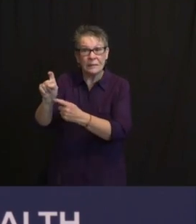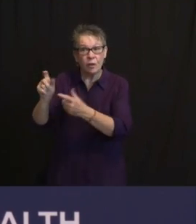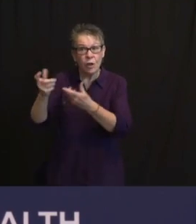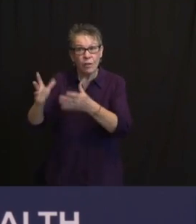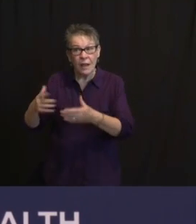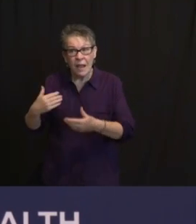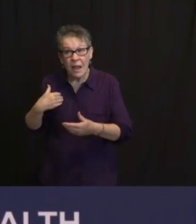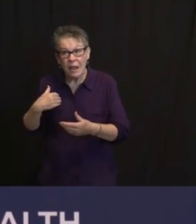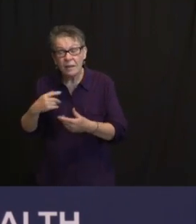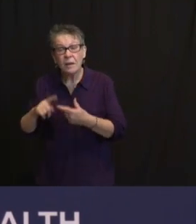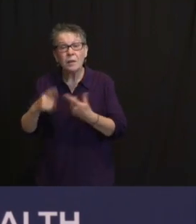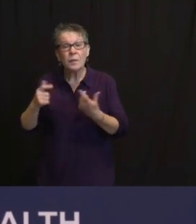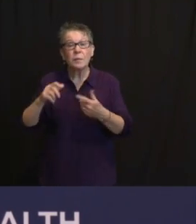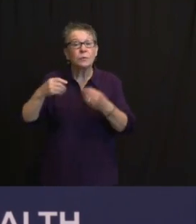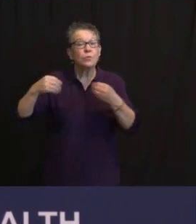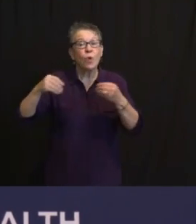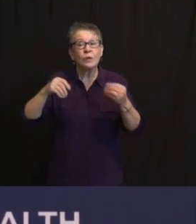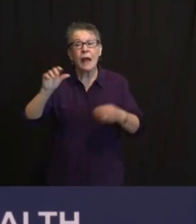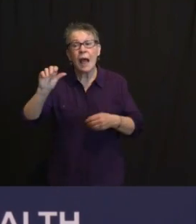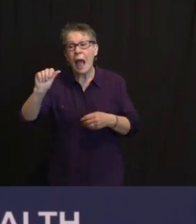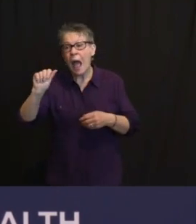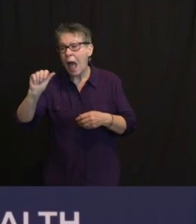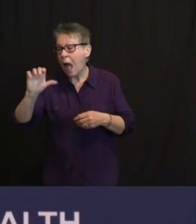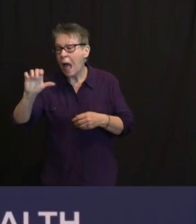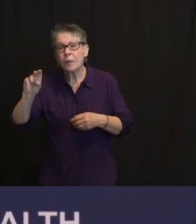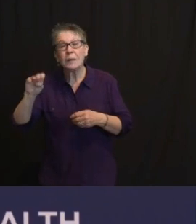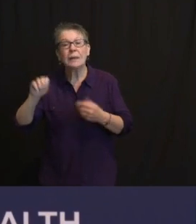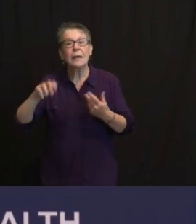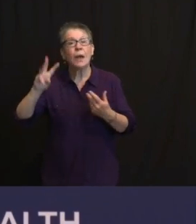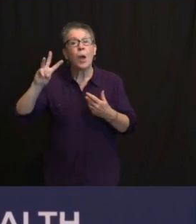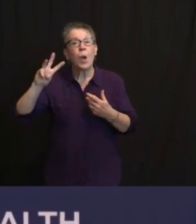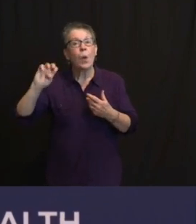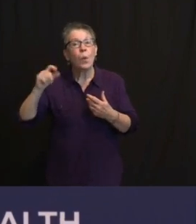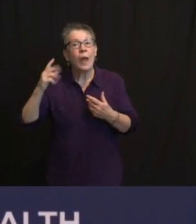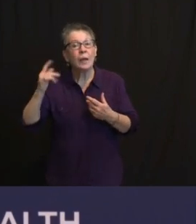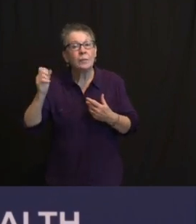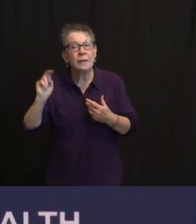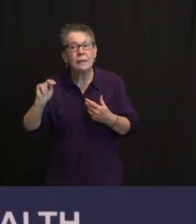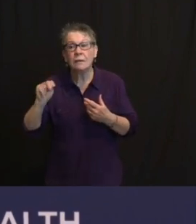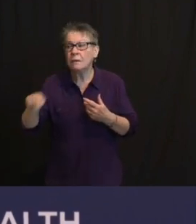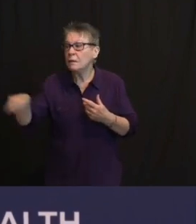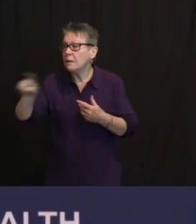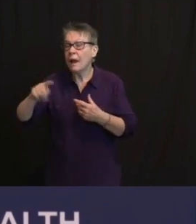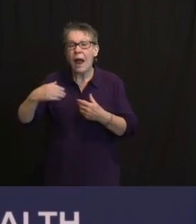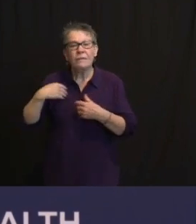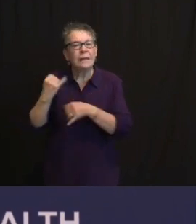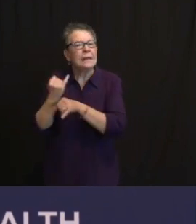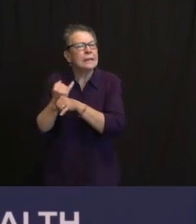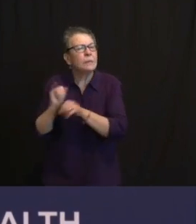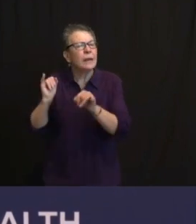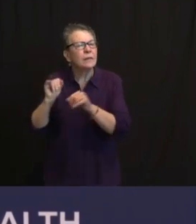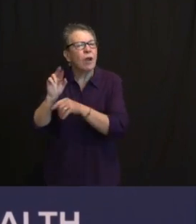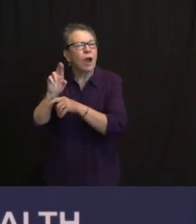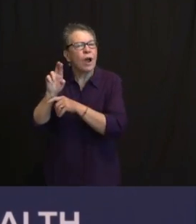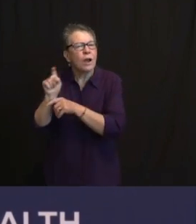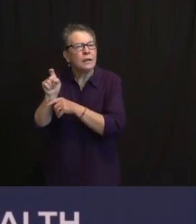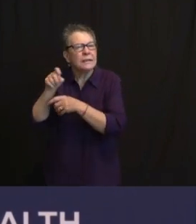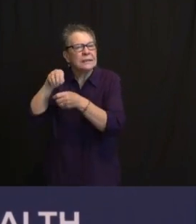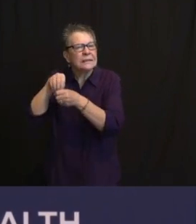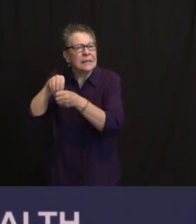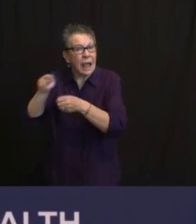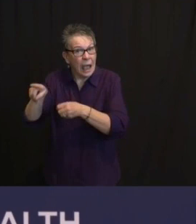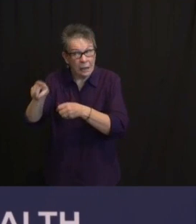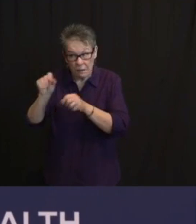SHOPRITES AND WEGMAN'S, INDEPENDENT PHARMACIES IN THE MOST VULNERABLE COMMUNITIES. THERE'S A BIG AMOUNT OF EQUITY. IN